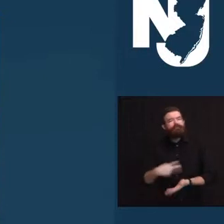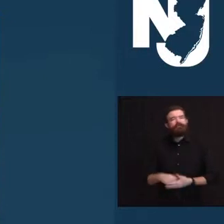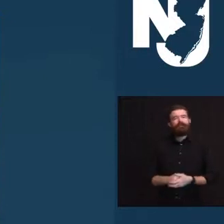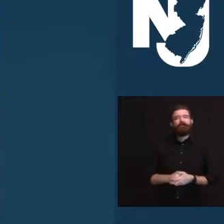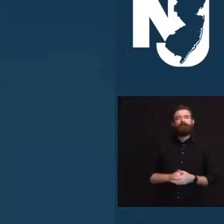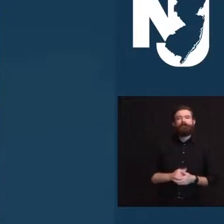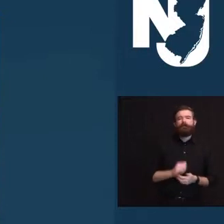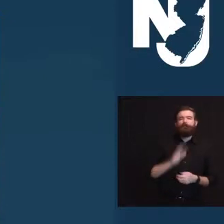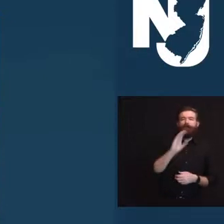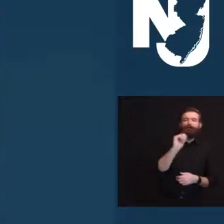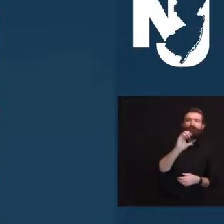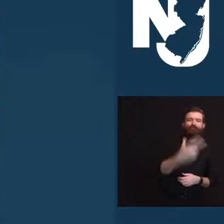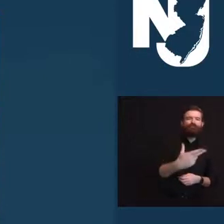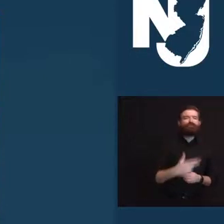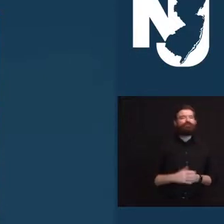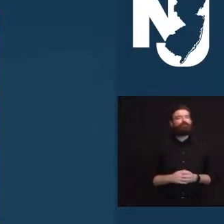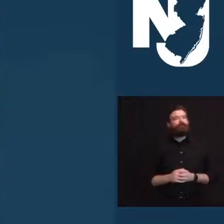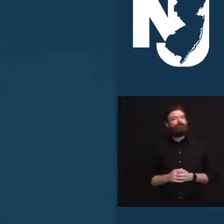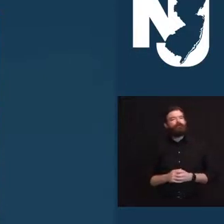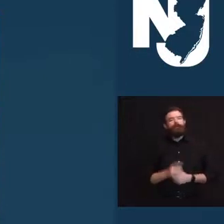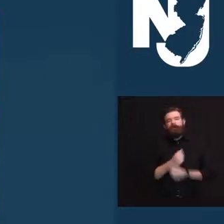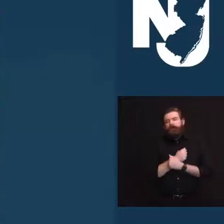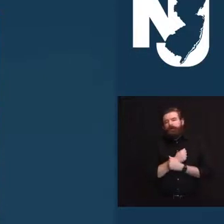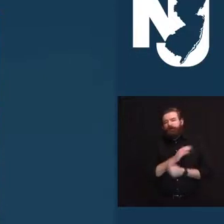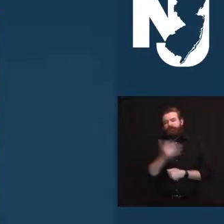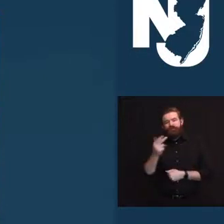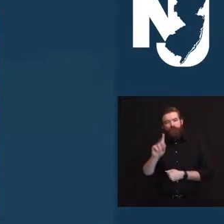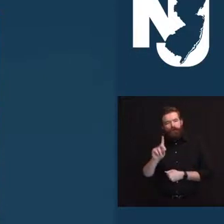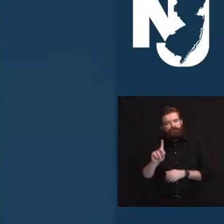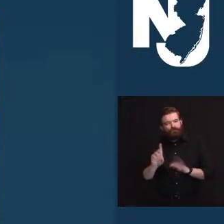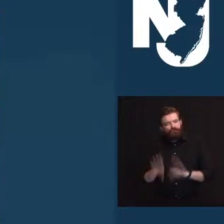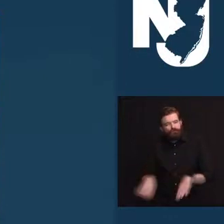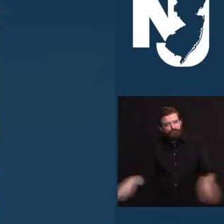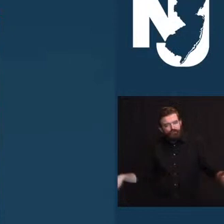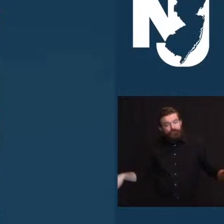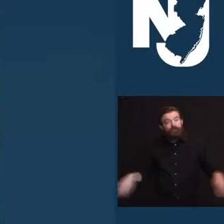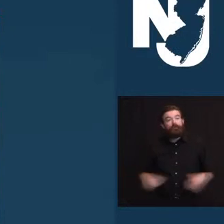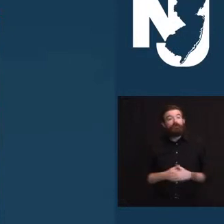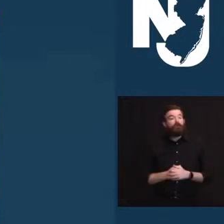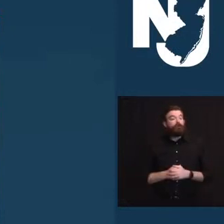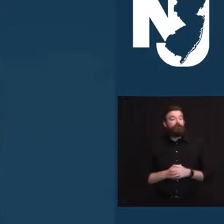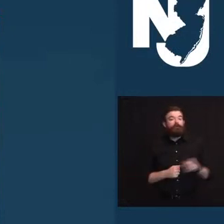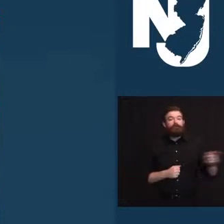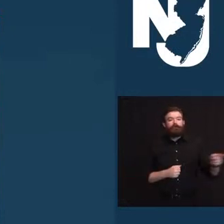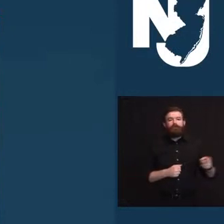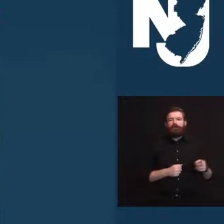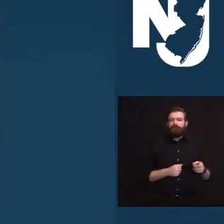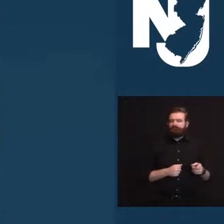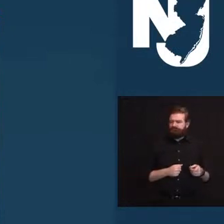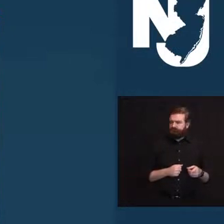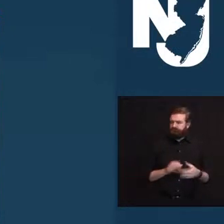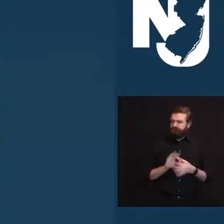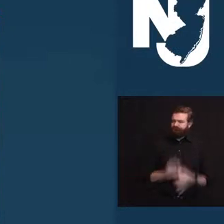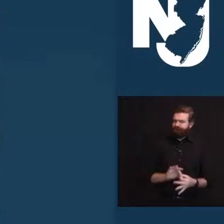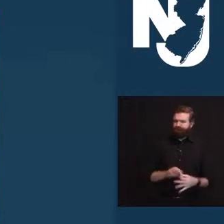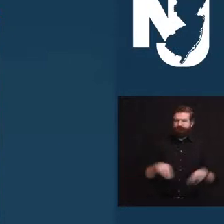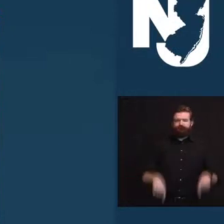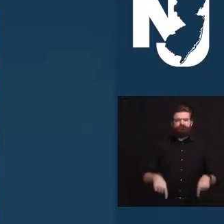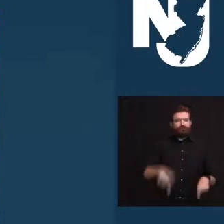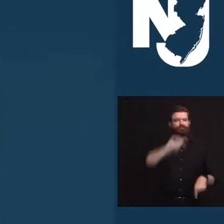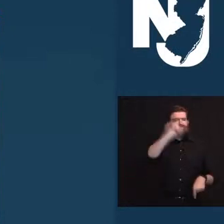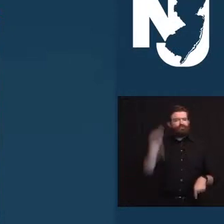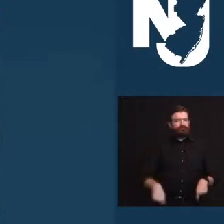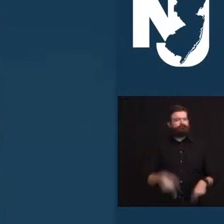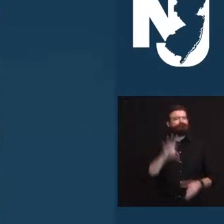her beloved grandchildren. She also kept close to her Hamilton community and volunteered with the Nick and Jim Friends in Heaven